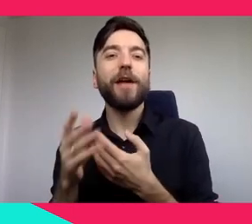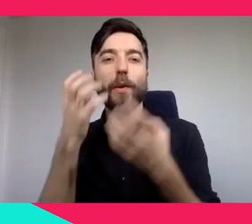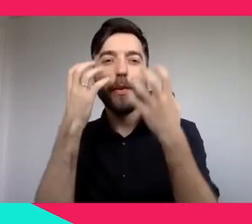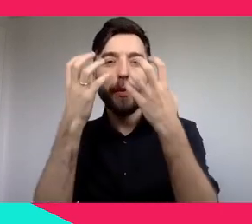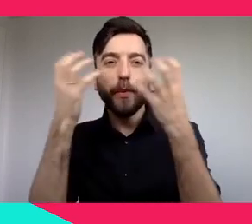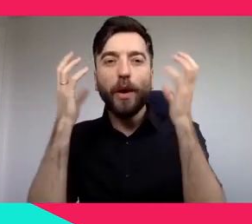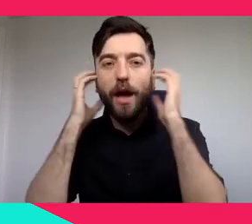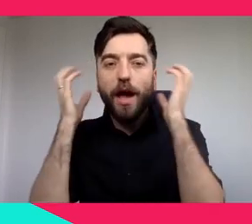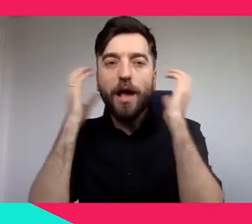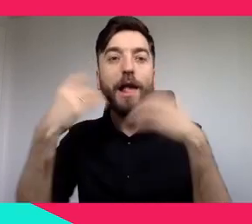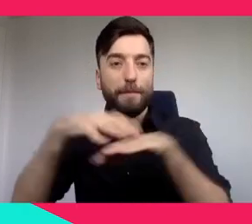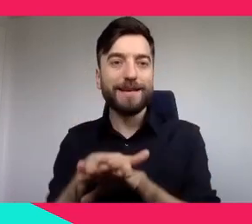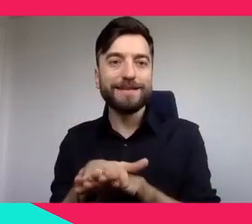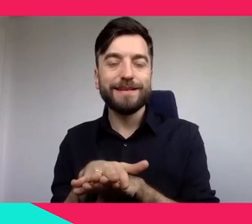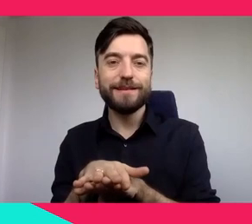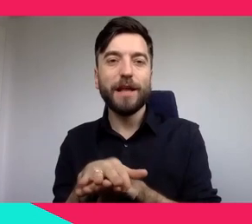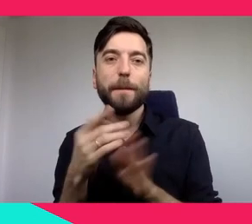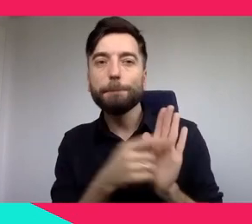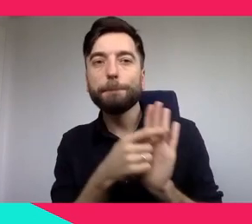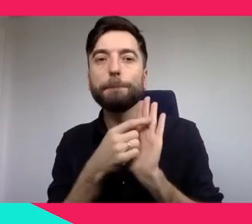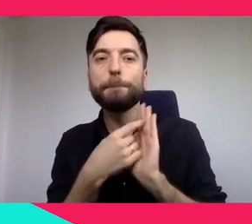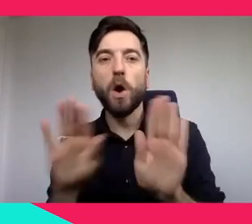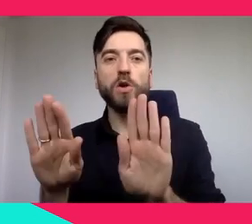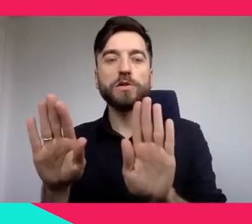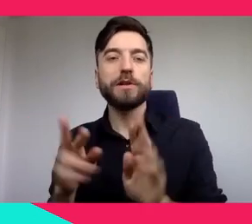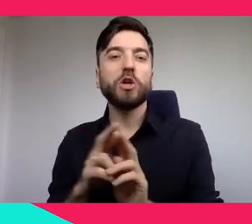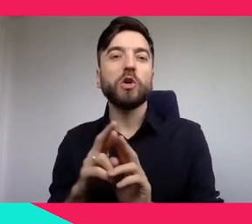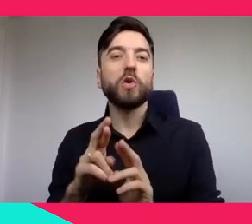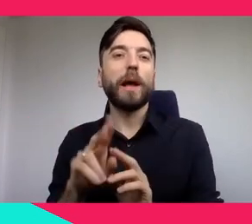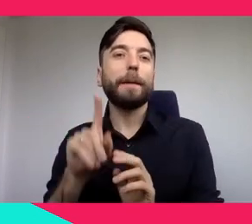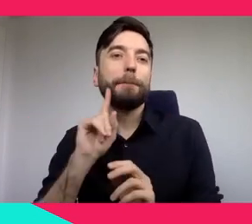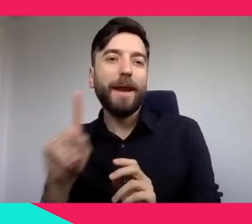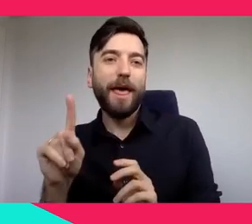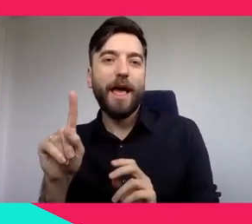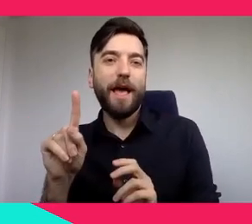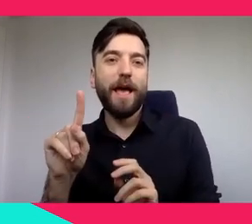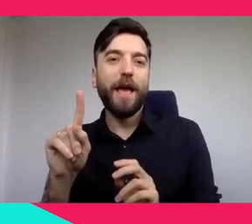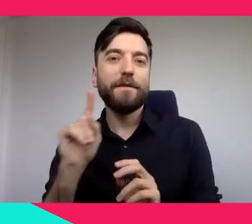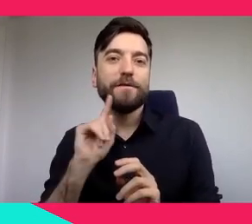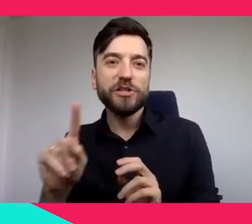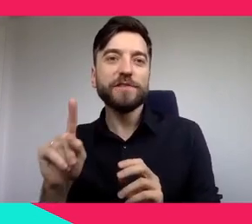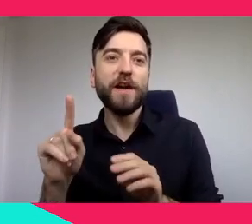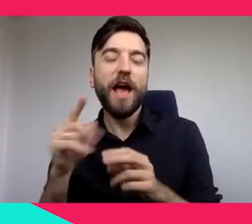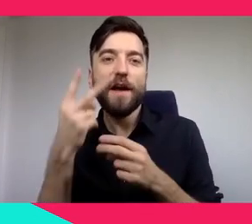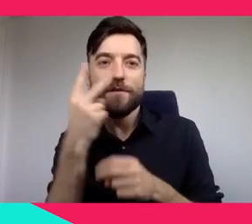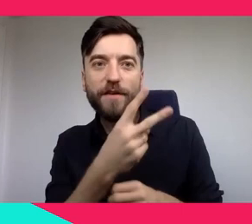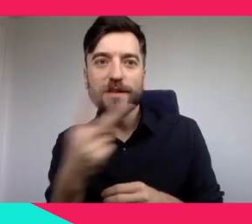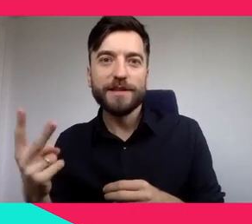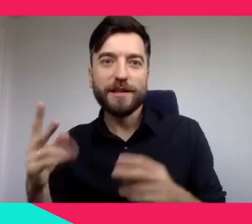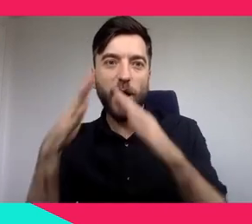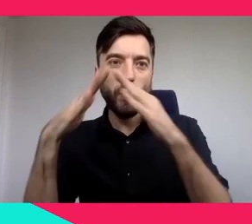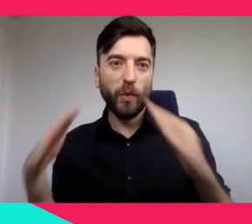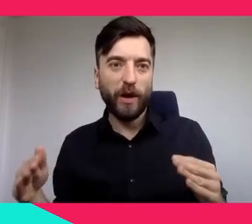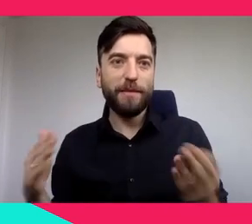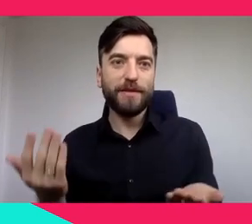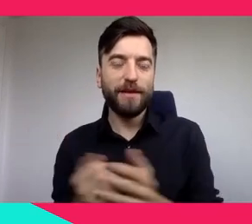and learn much more than in reality. This experience already exists in Paris, it's a success. So